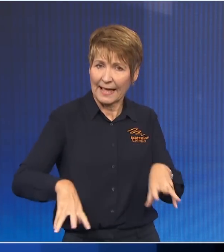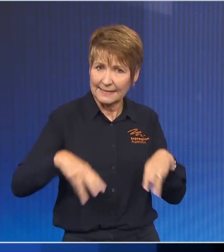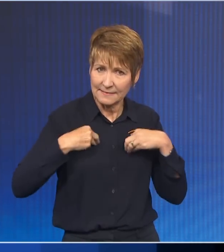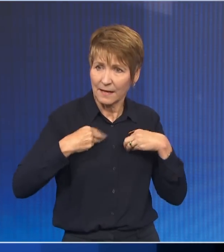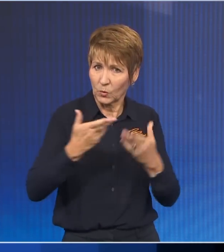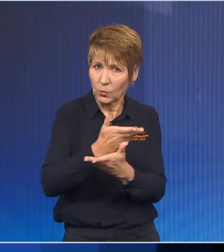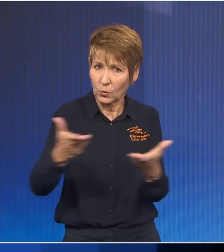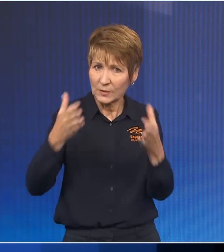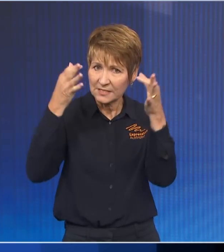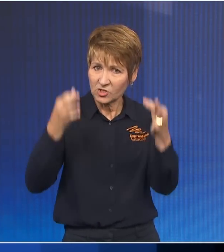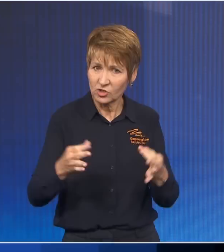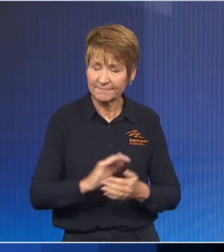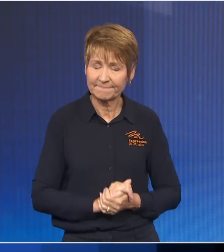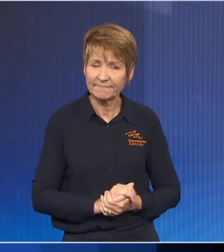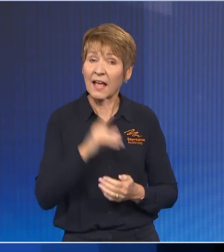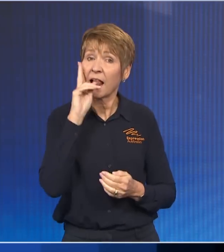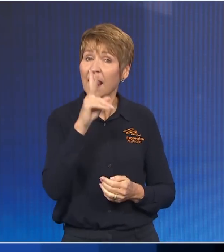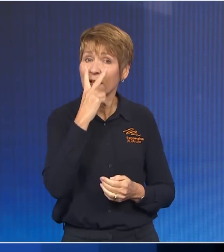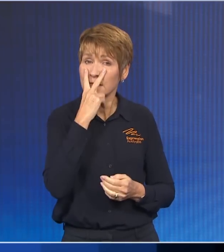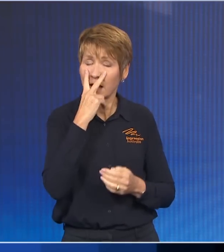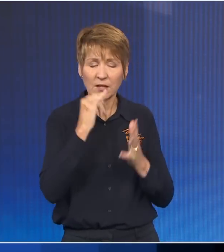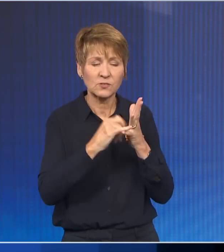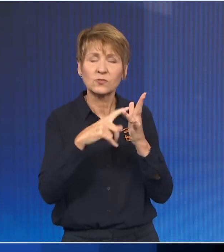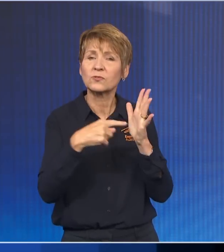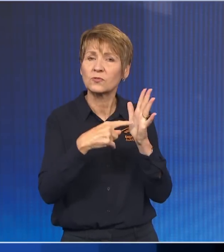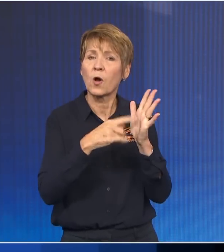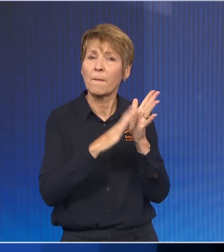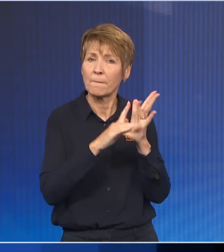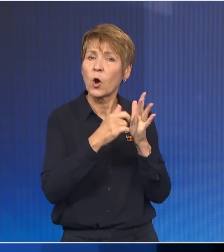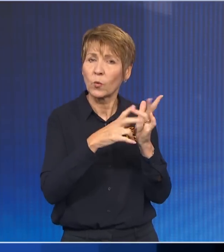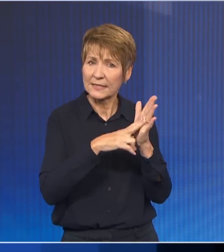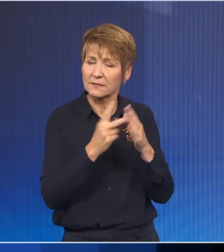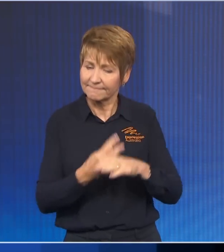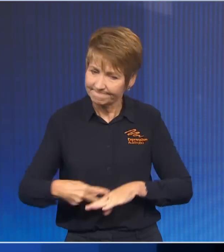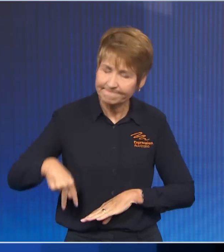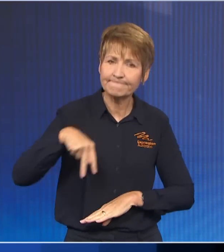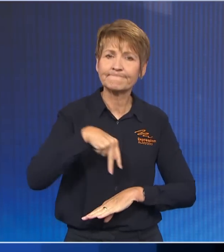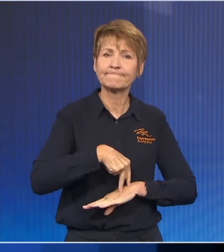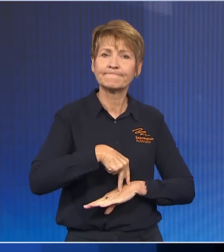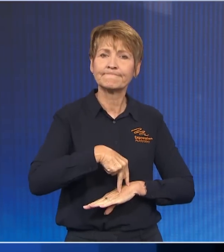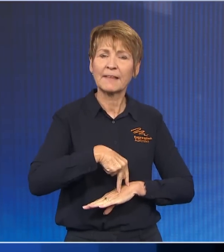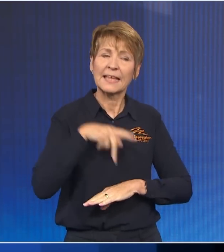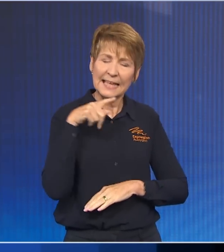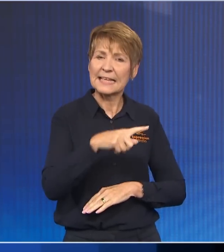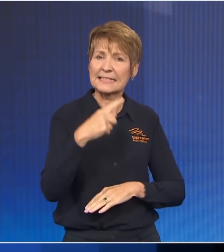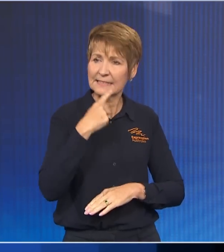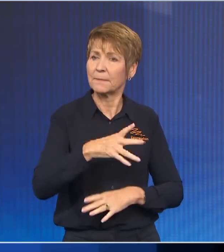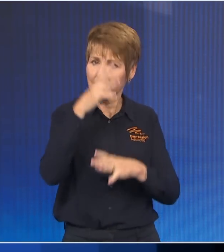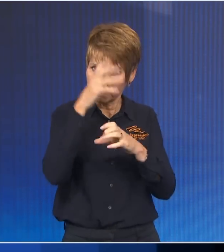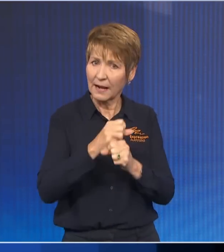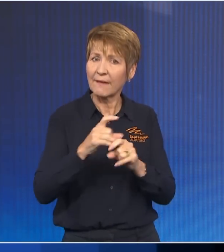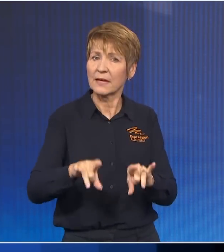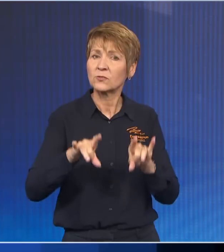Minister Scott Morrison last night when he addressed the Australian people and he said, we believe in Australia and we